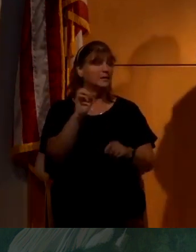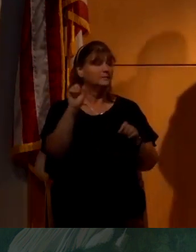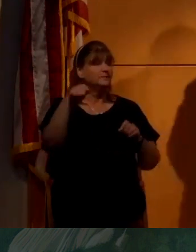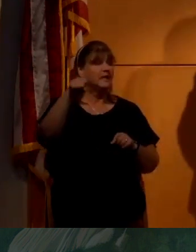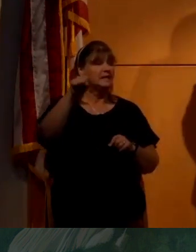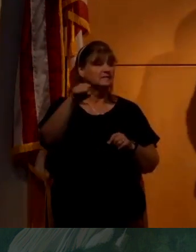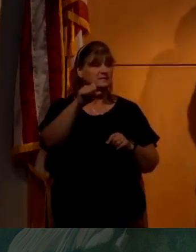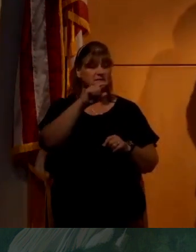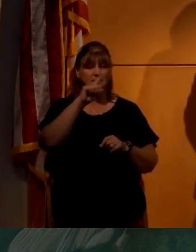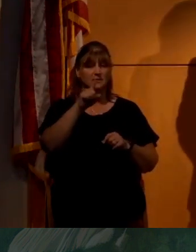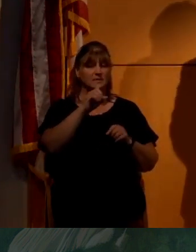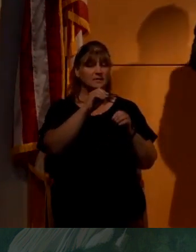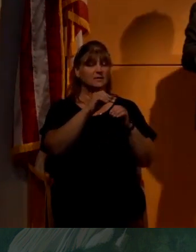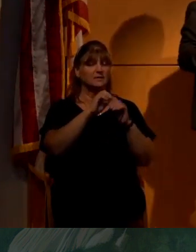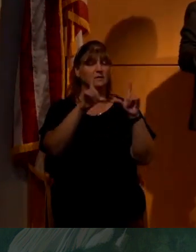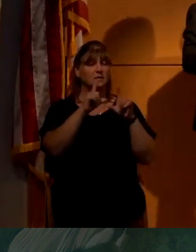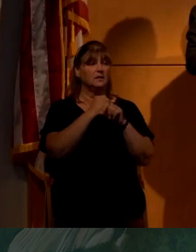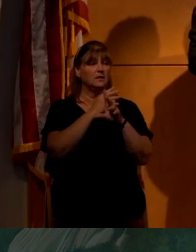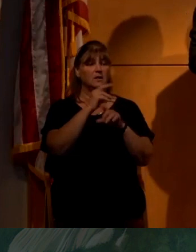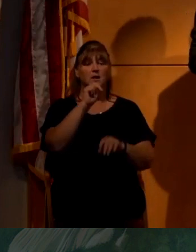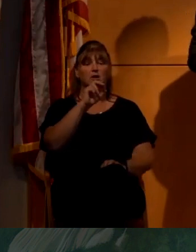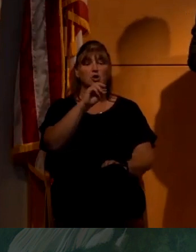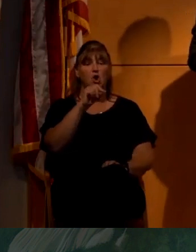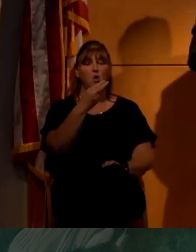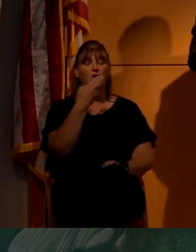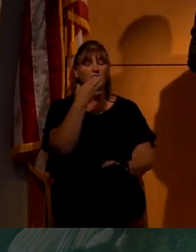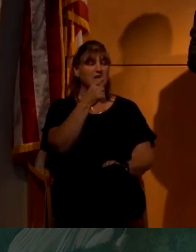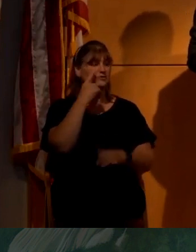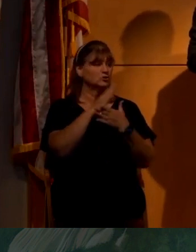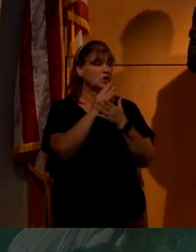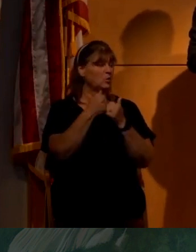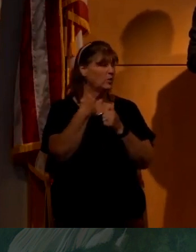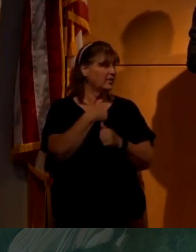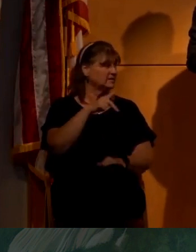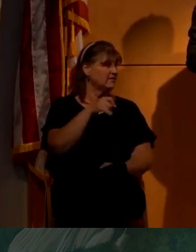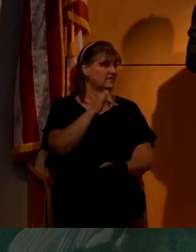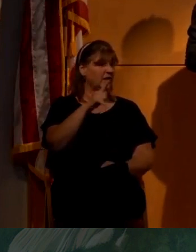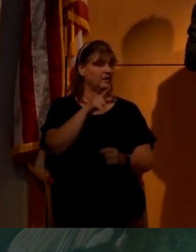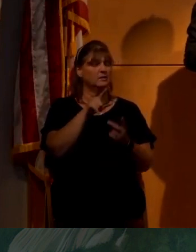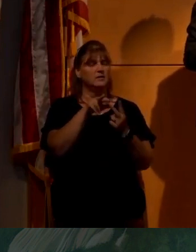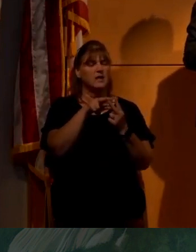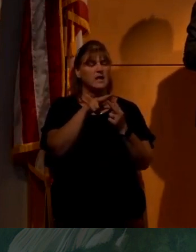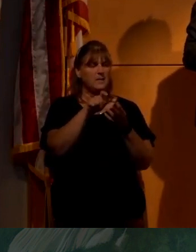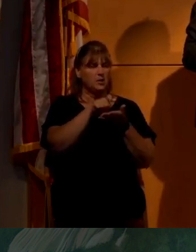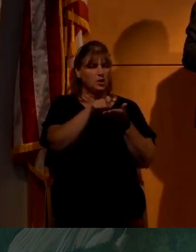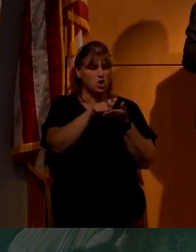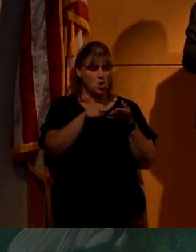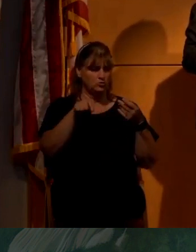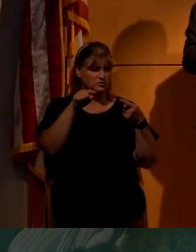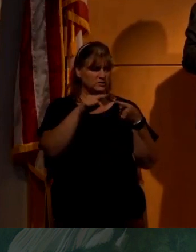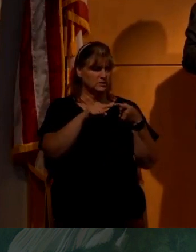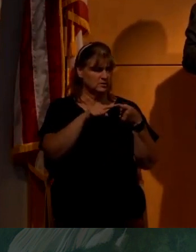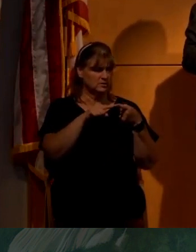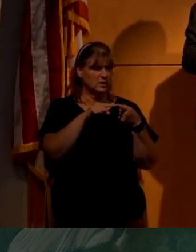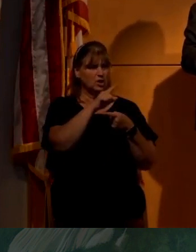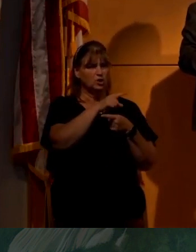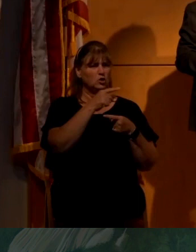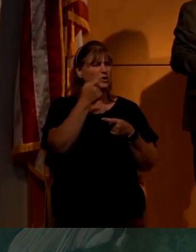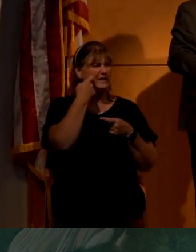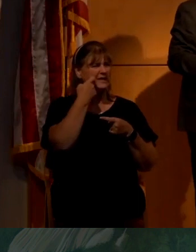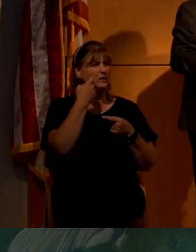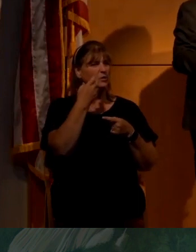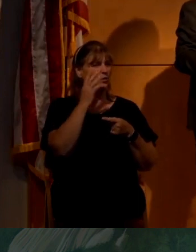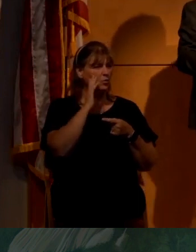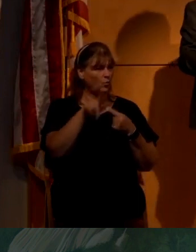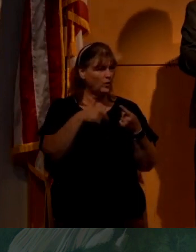please? Sure. This is a Noah. Thank you, Phil, for sharing that with us. One couple notes. Um, you know, we're about to do this again.